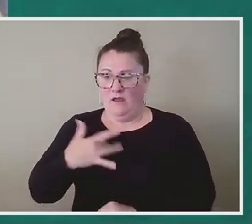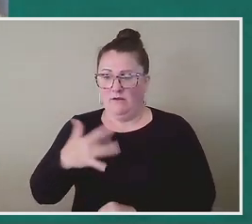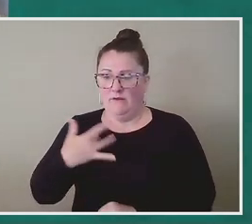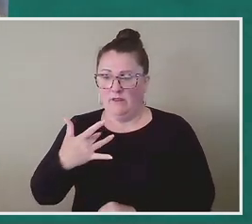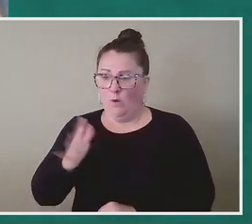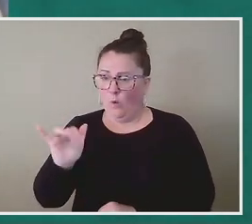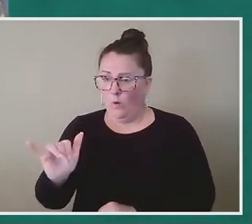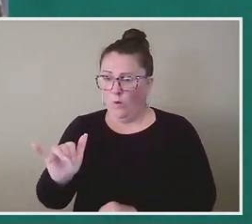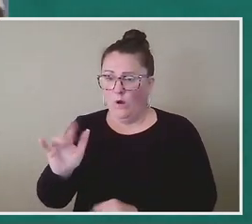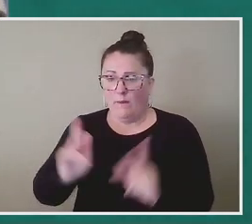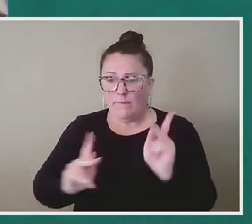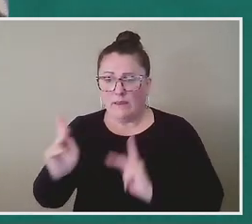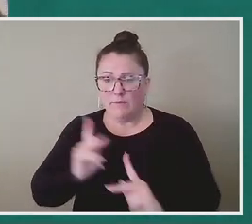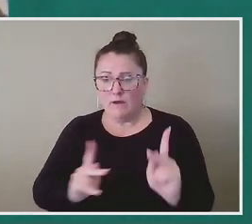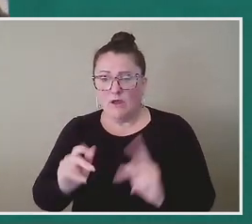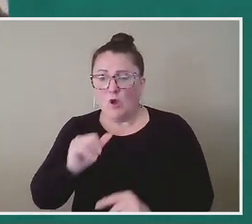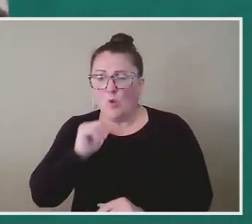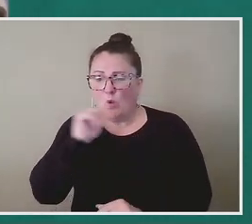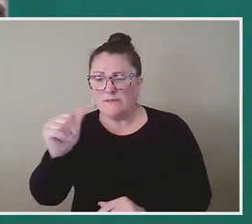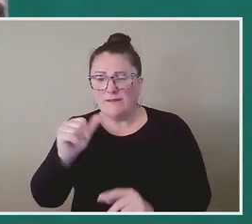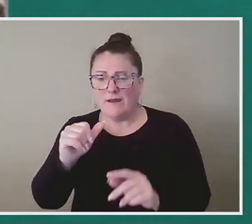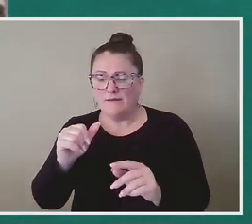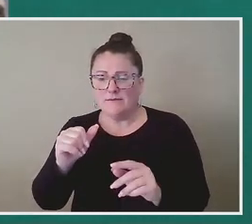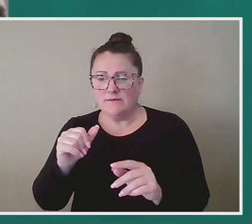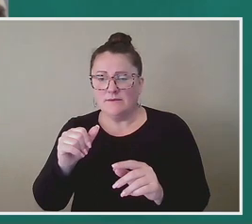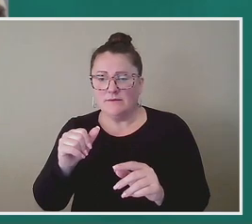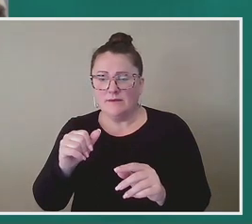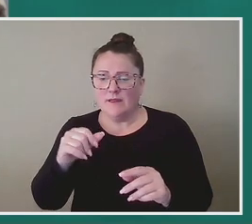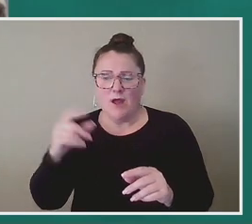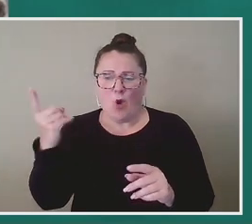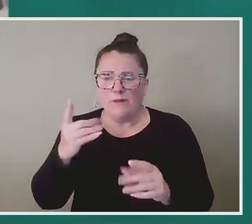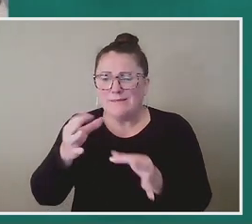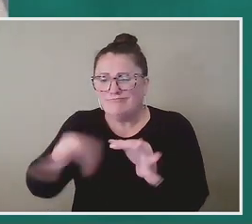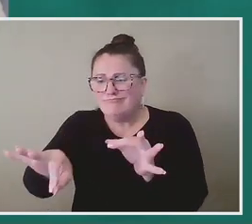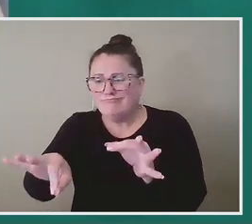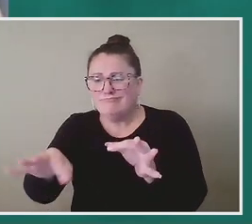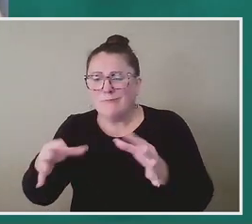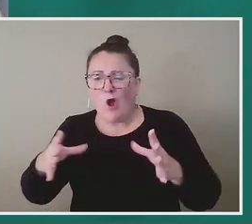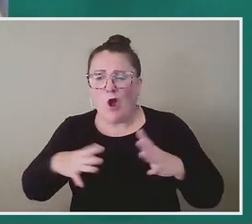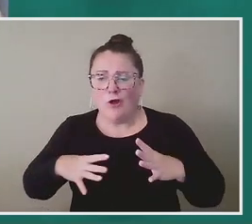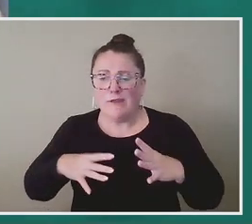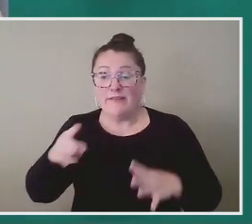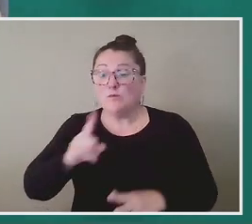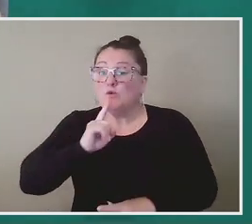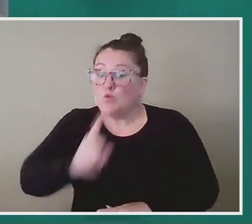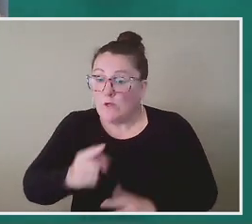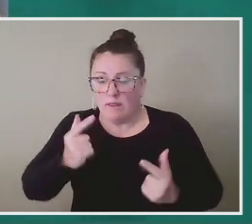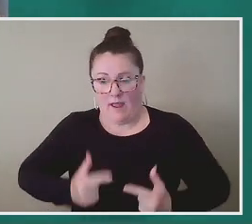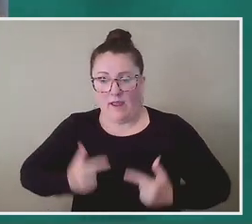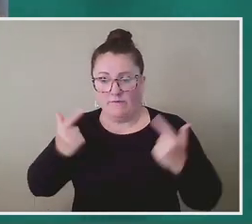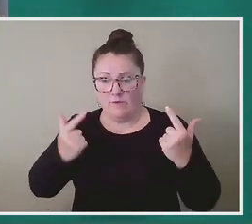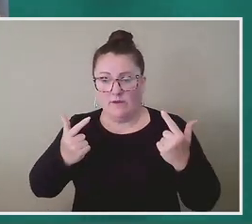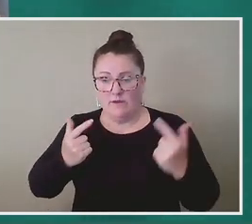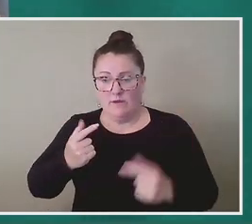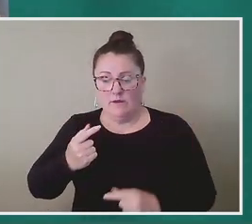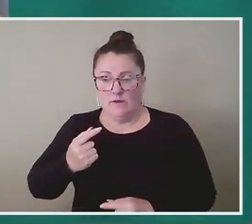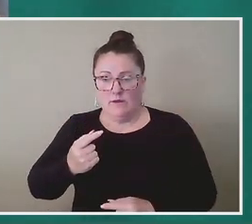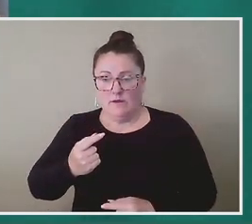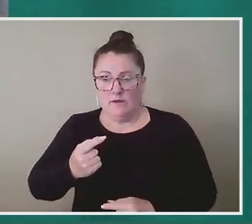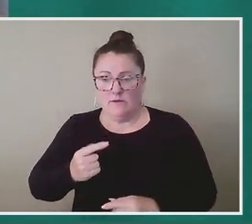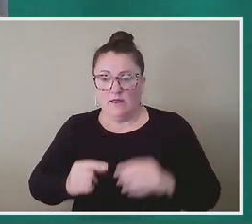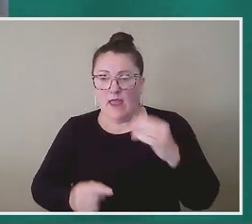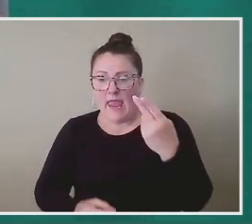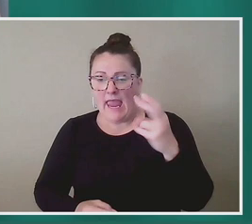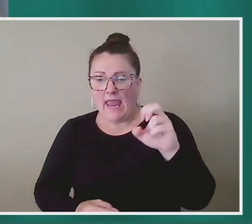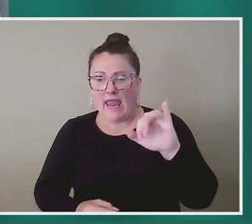for those folks, this was not an abstraction. This was not merely a holiday. This was, this was real. This was something, this was an heirloom. This is